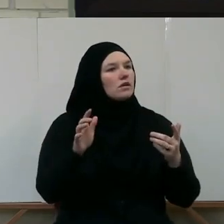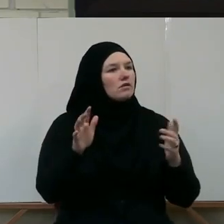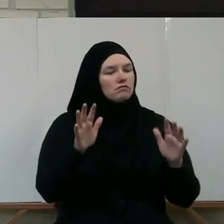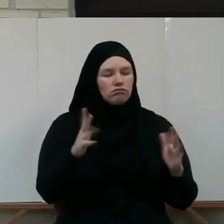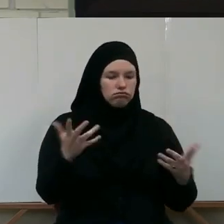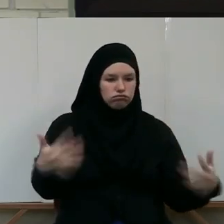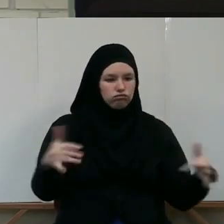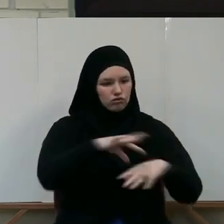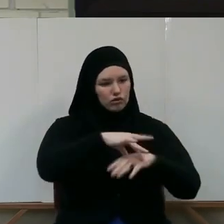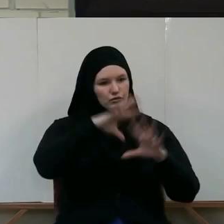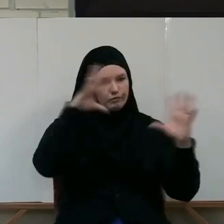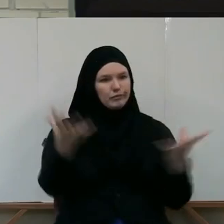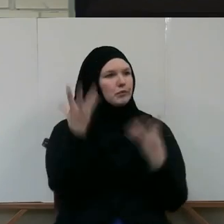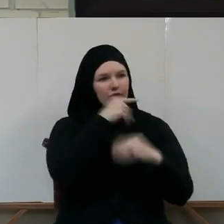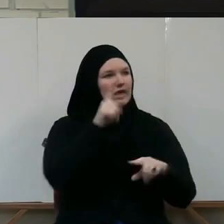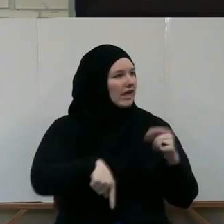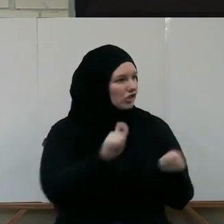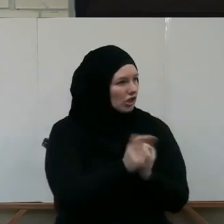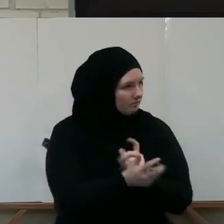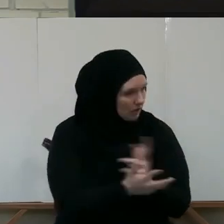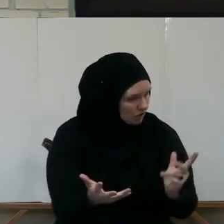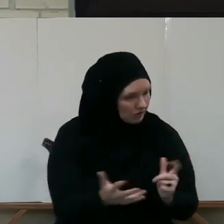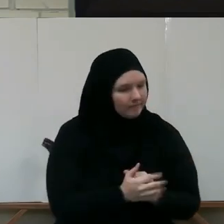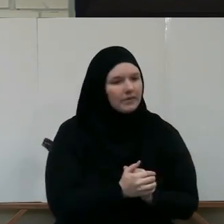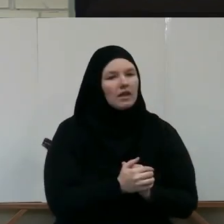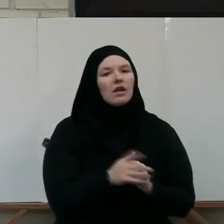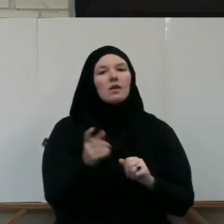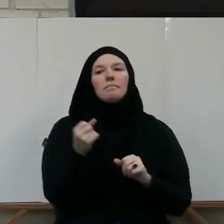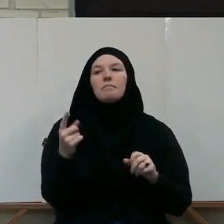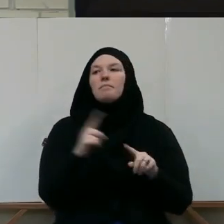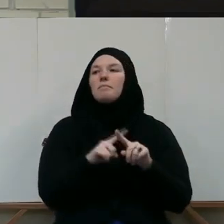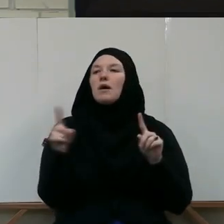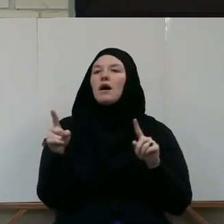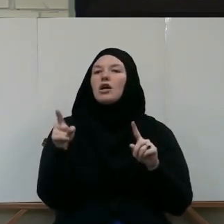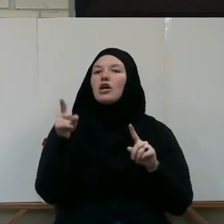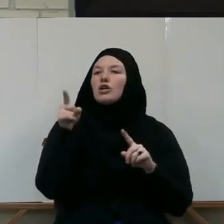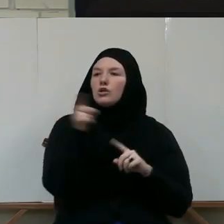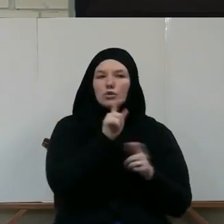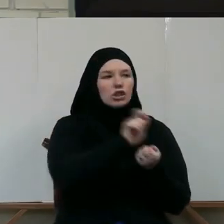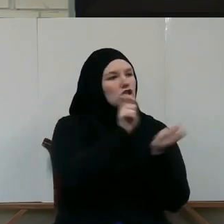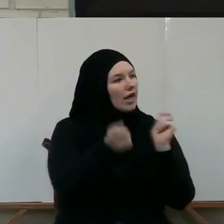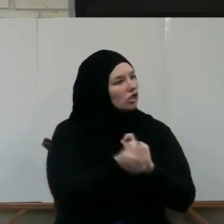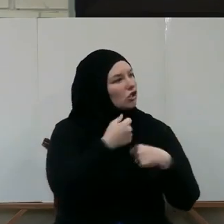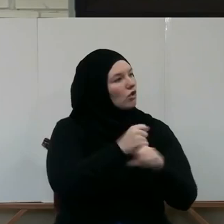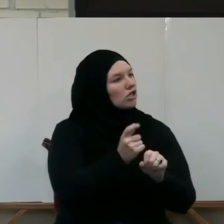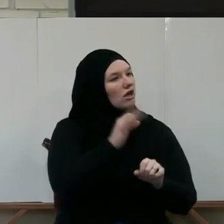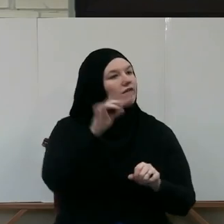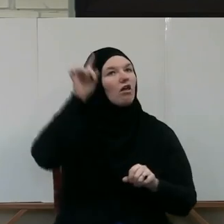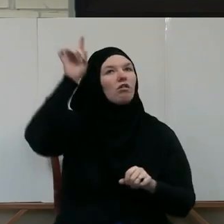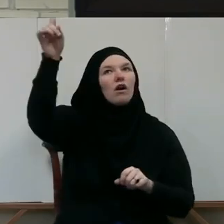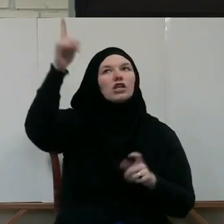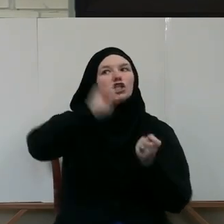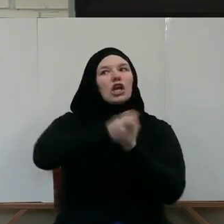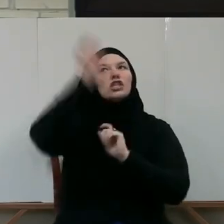vast creation Of Allah So Changing the creation of Allah Is by changing His rules